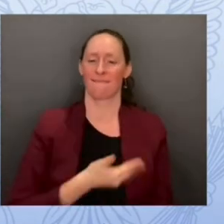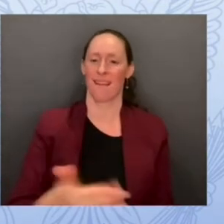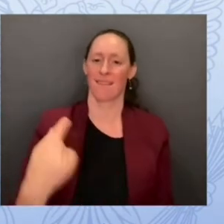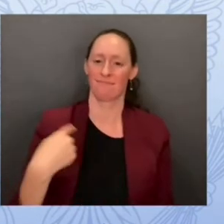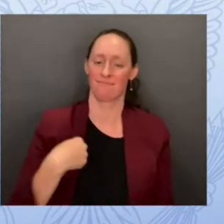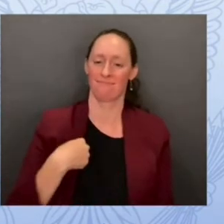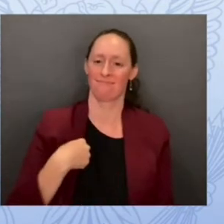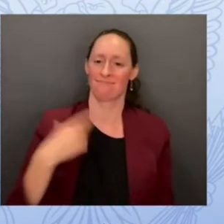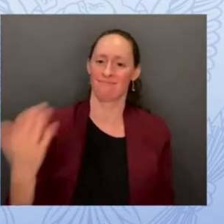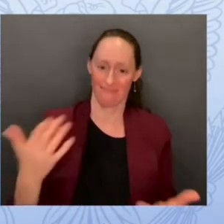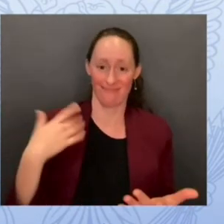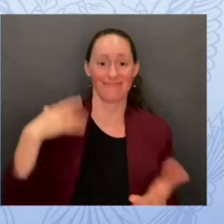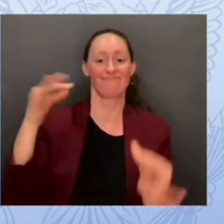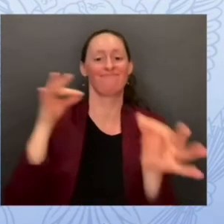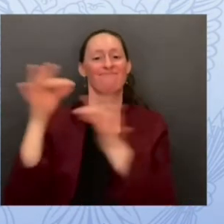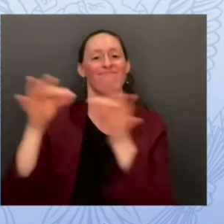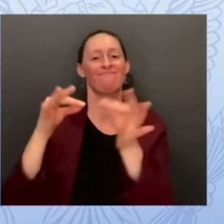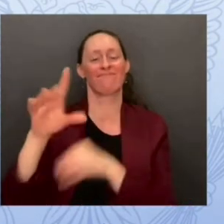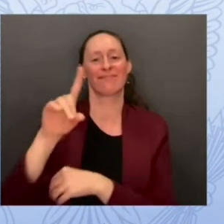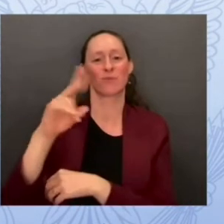very critical initiative thank you